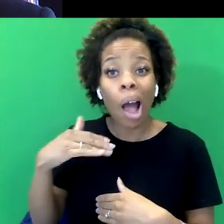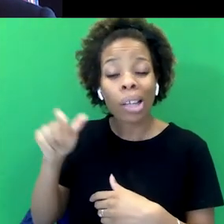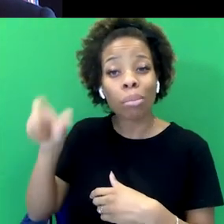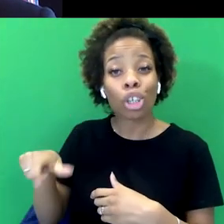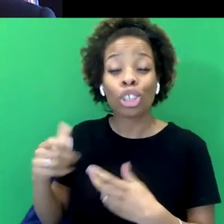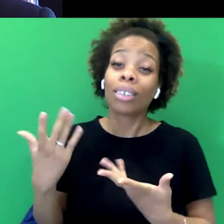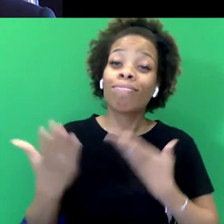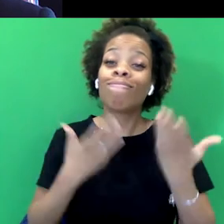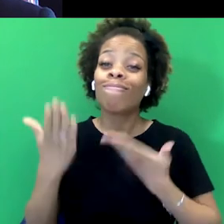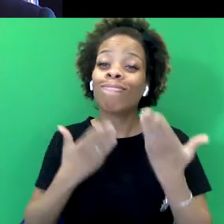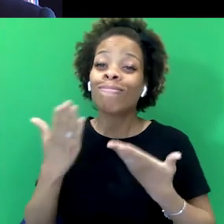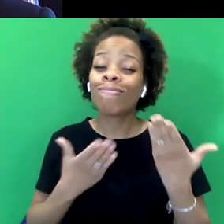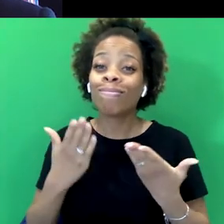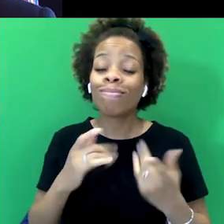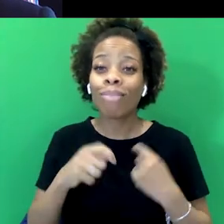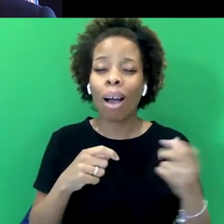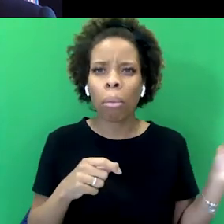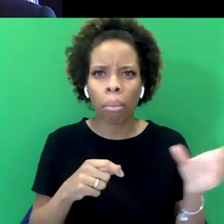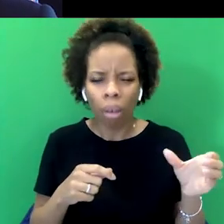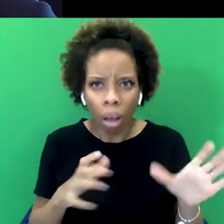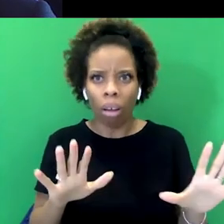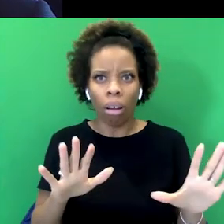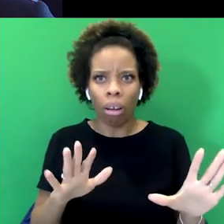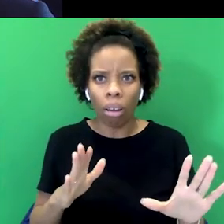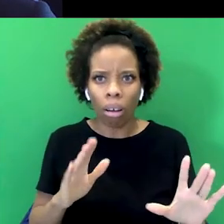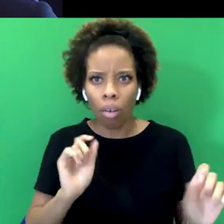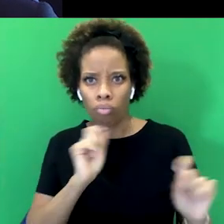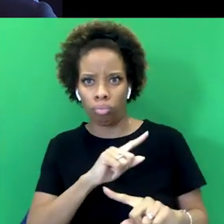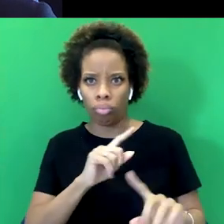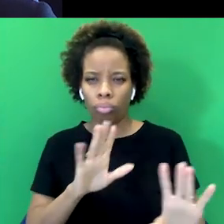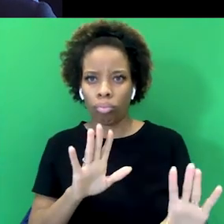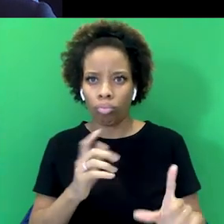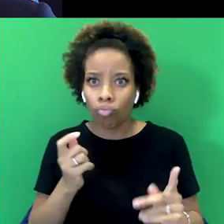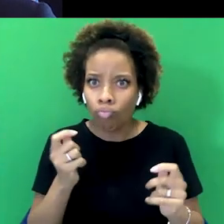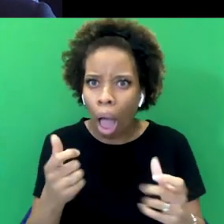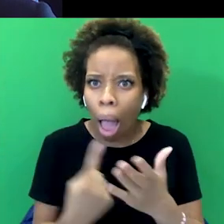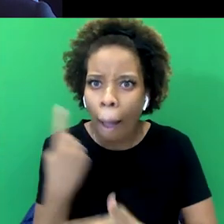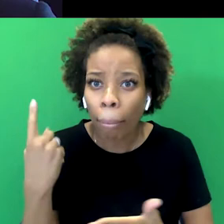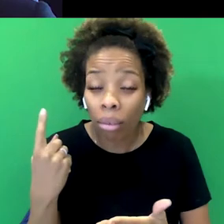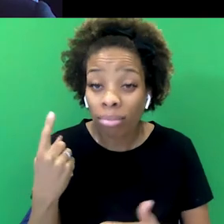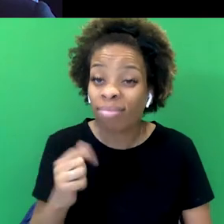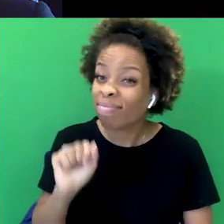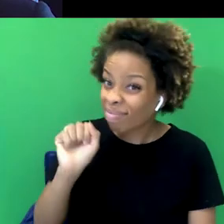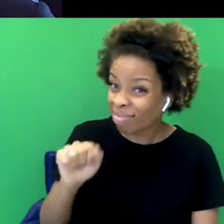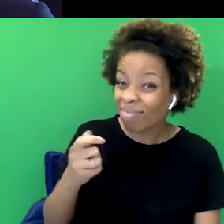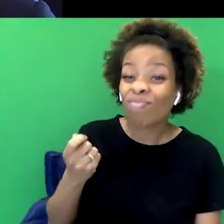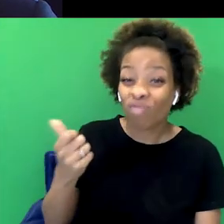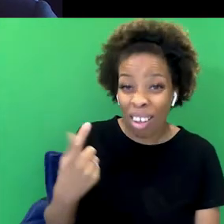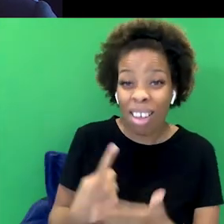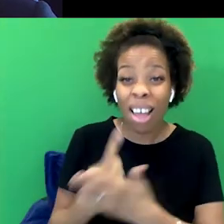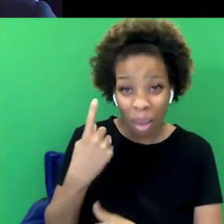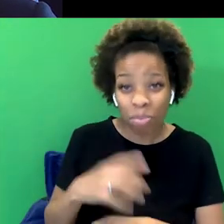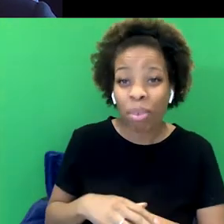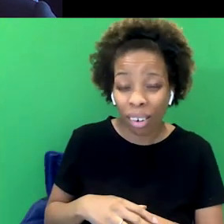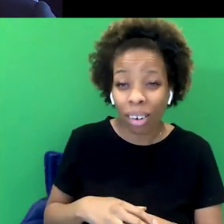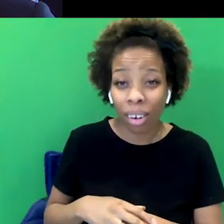that it's a completely rare exercise? Yeah, it's a rare exercise. And also, it's just empire in general. mean,